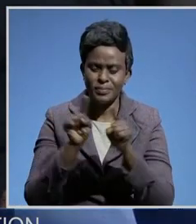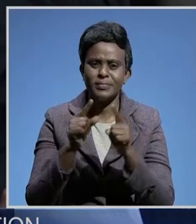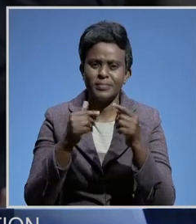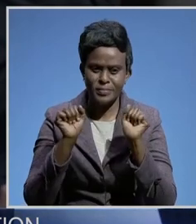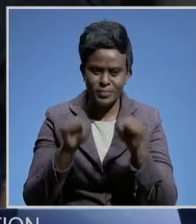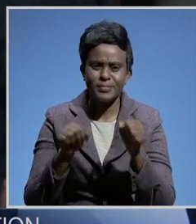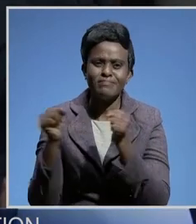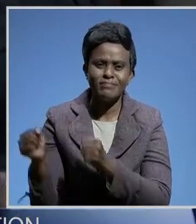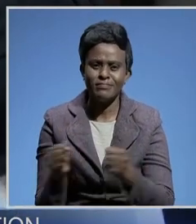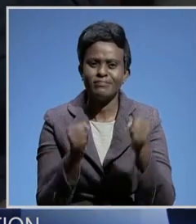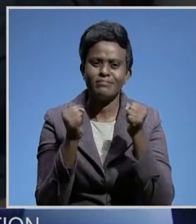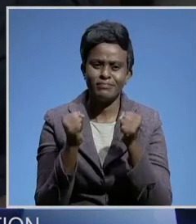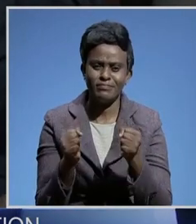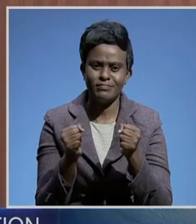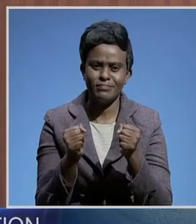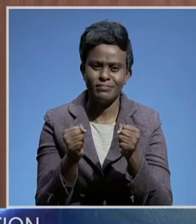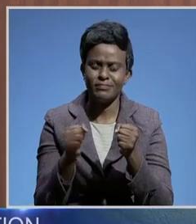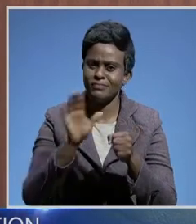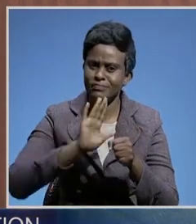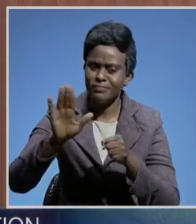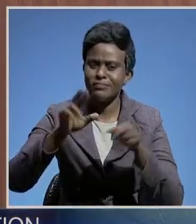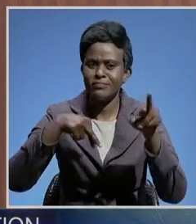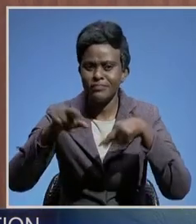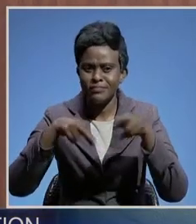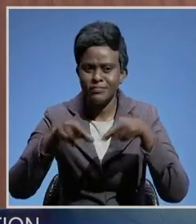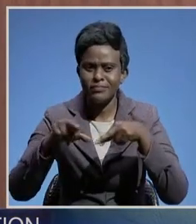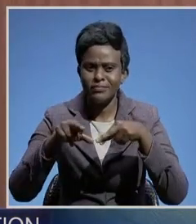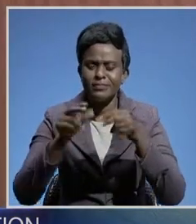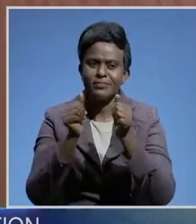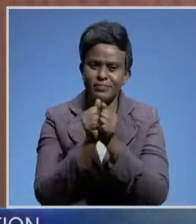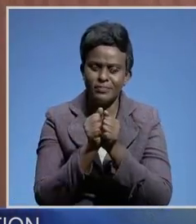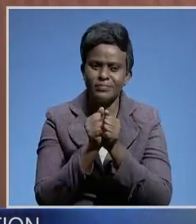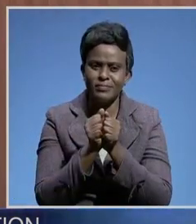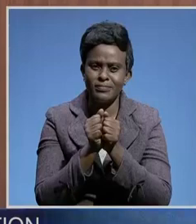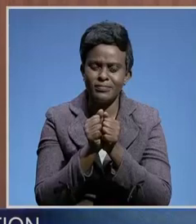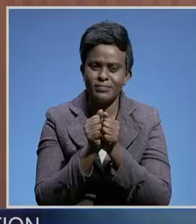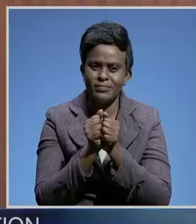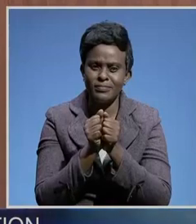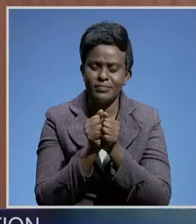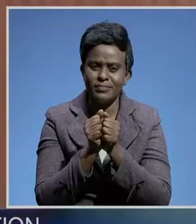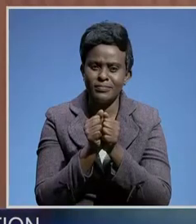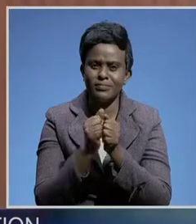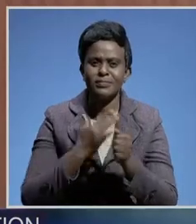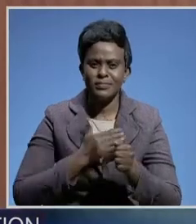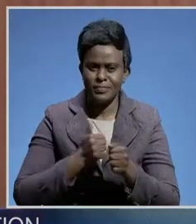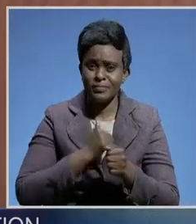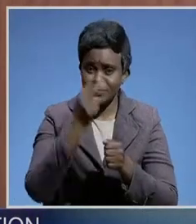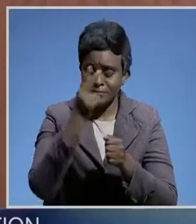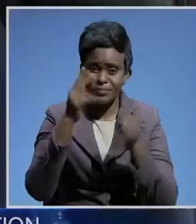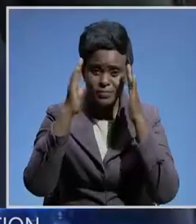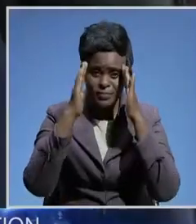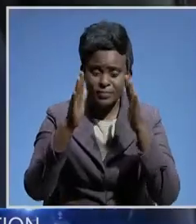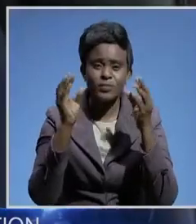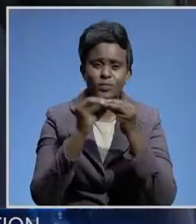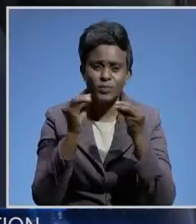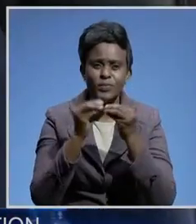a relationship with the industry. I see a lot of concentration in government,